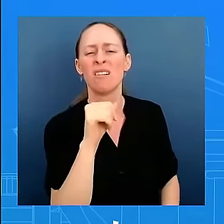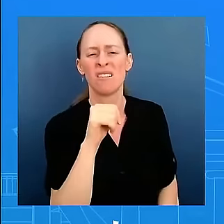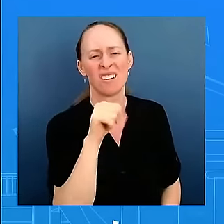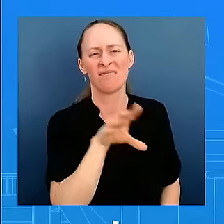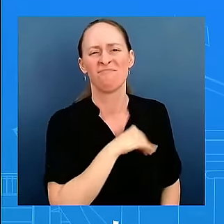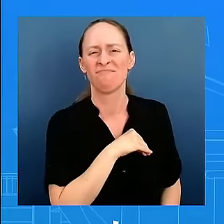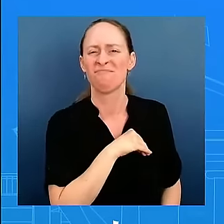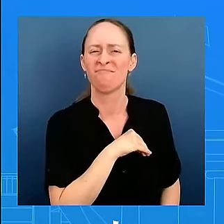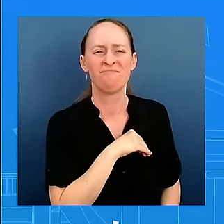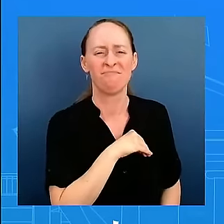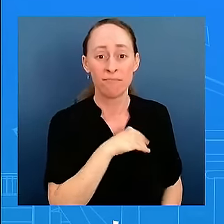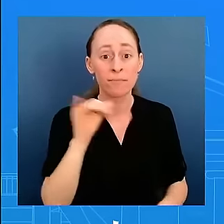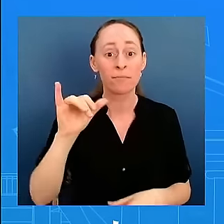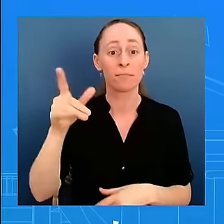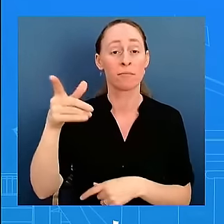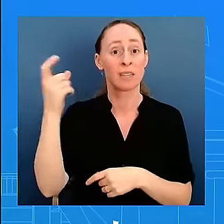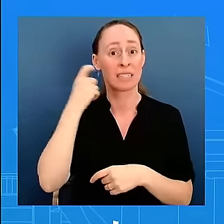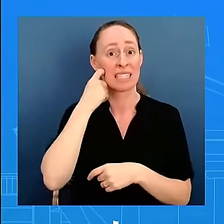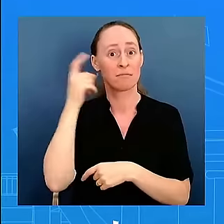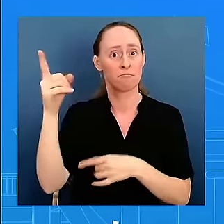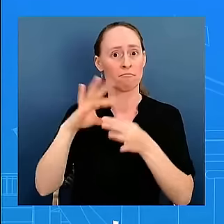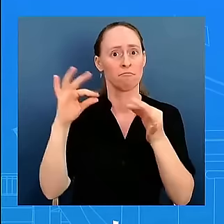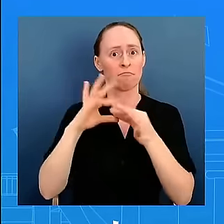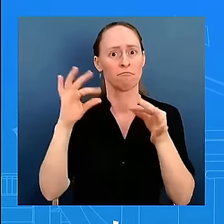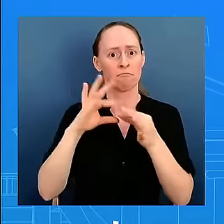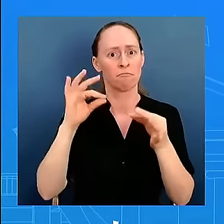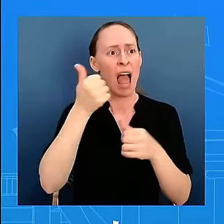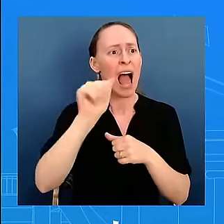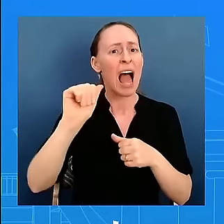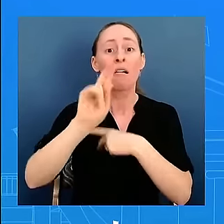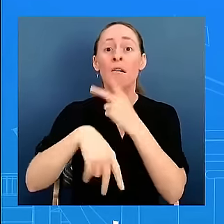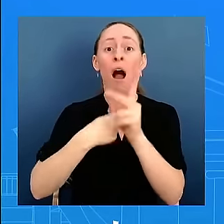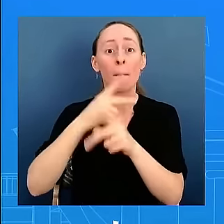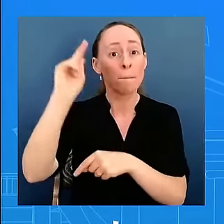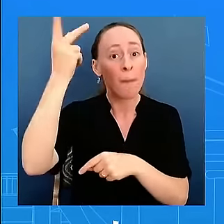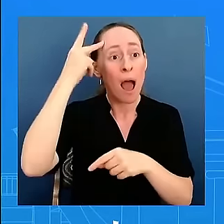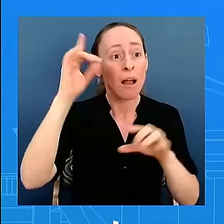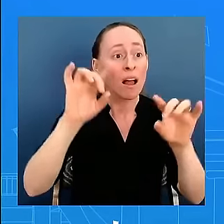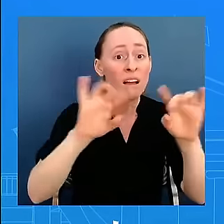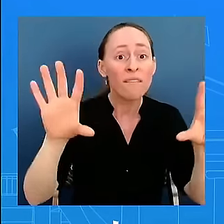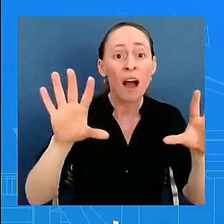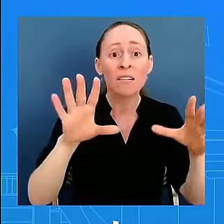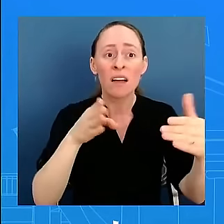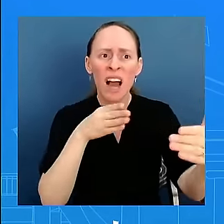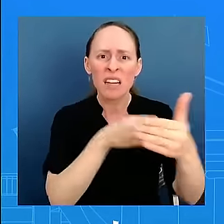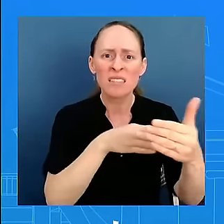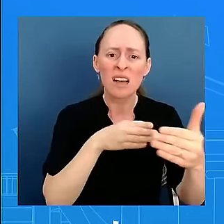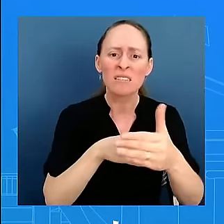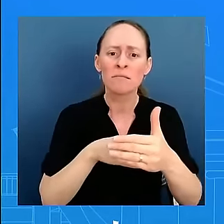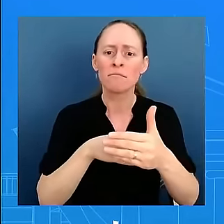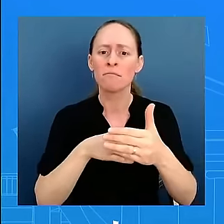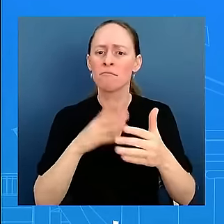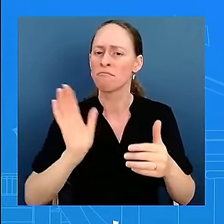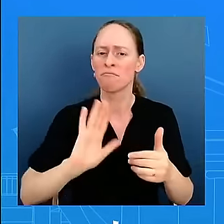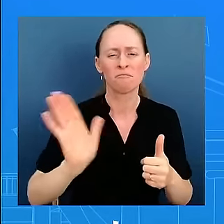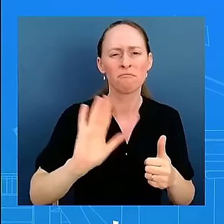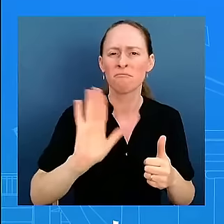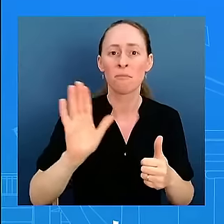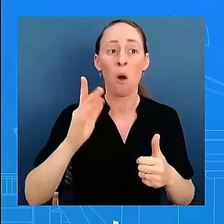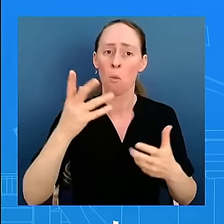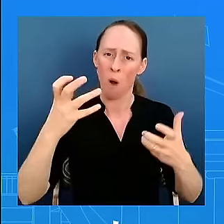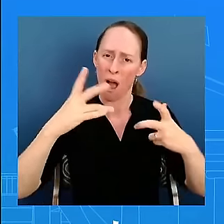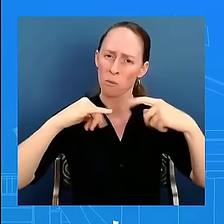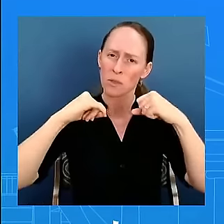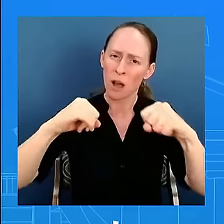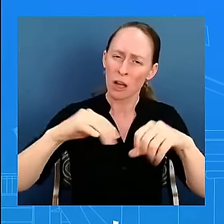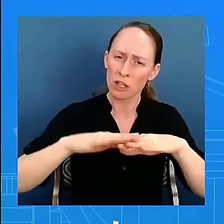period i'm going to keep speaking out to protect our kids and gun violence this is something that the president truly believes